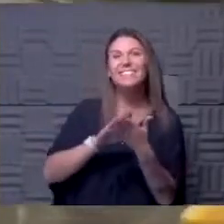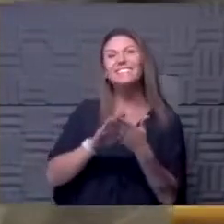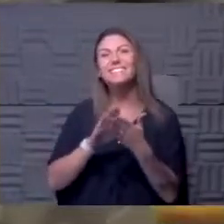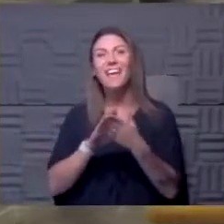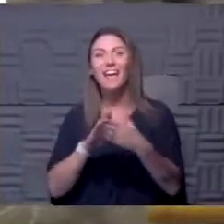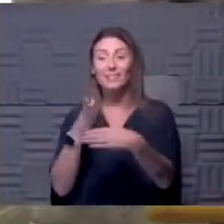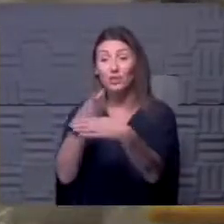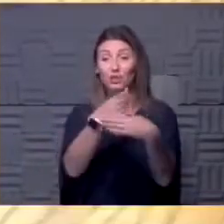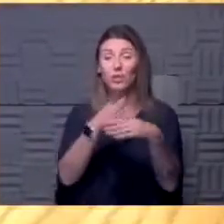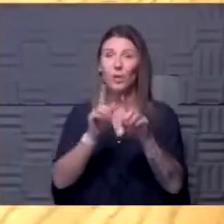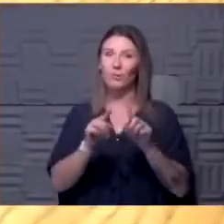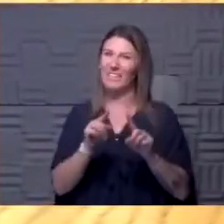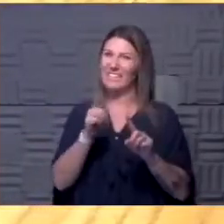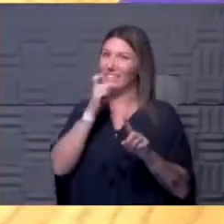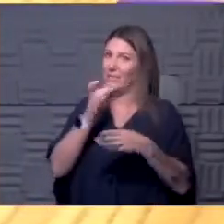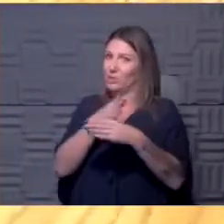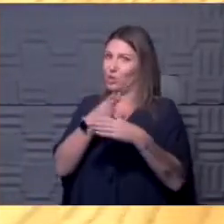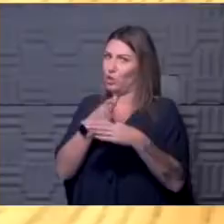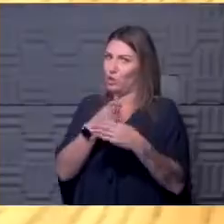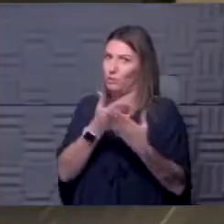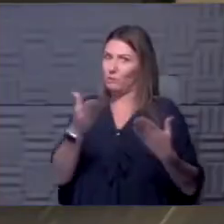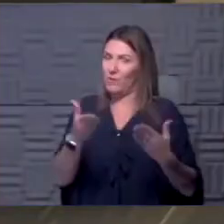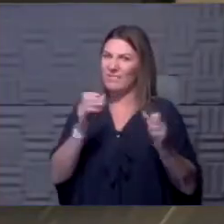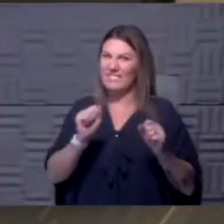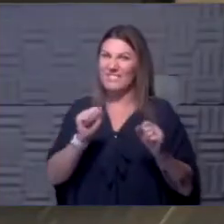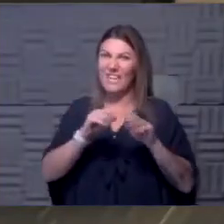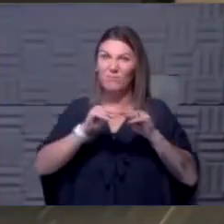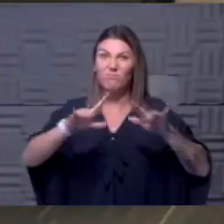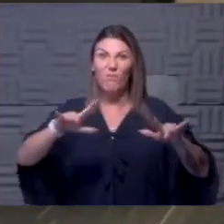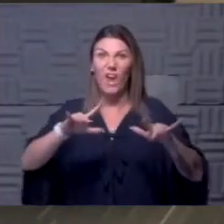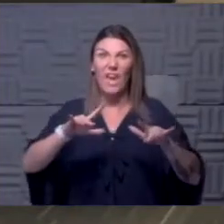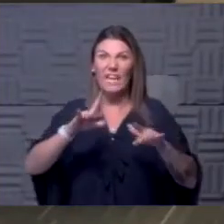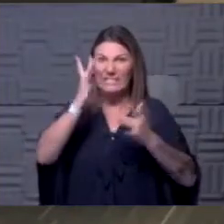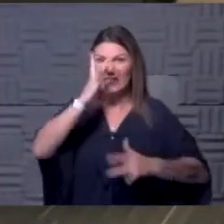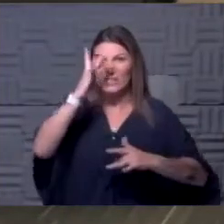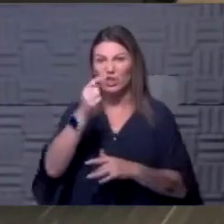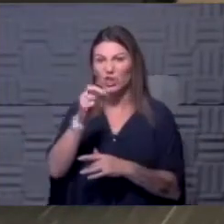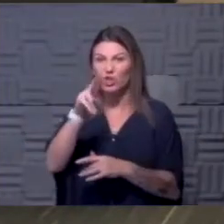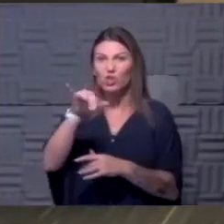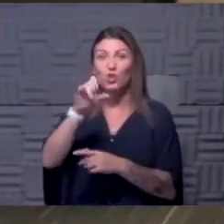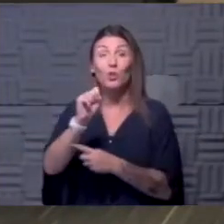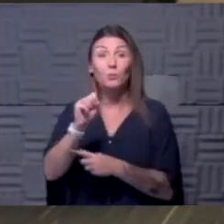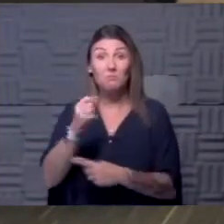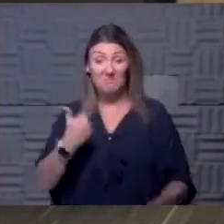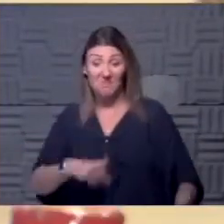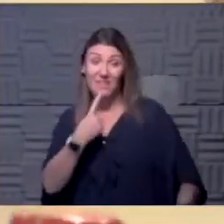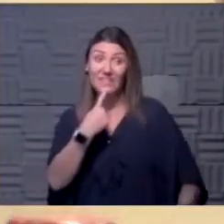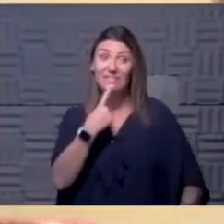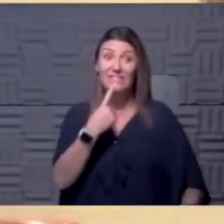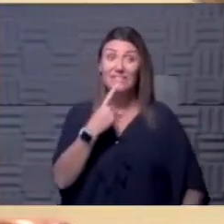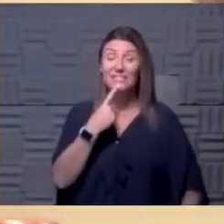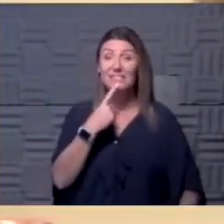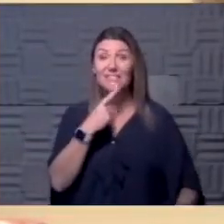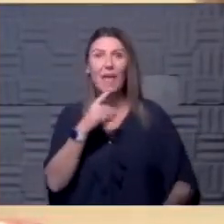sharing supplies this year. That can spread germs. Sunny says, most importantly, listen to your teacher.